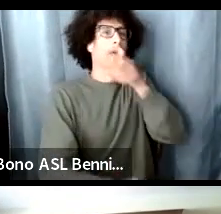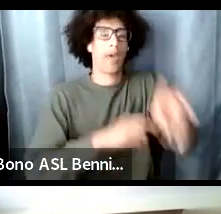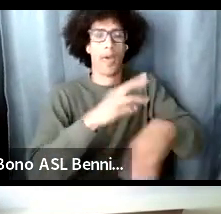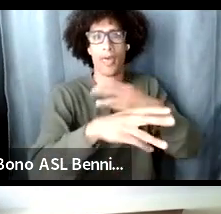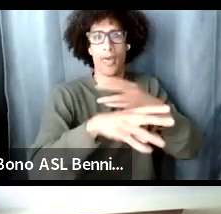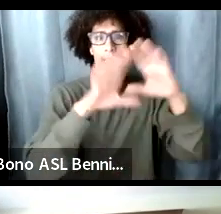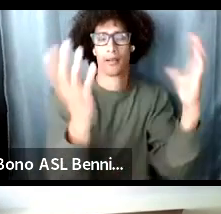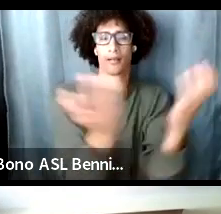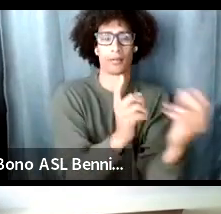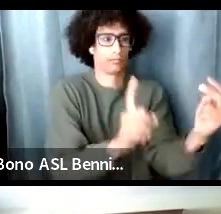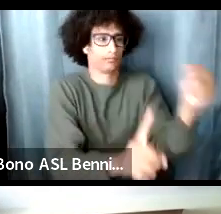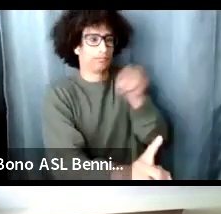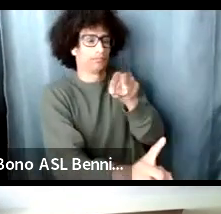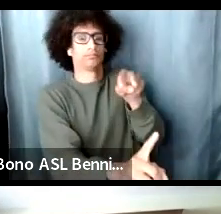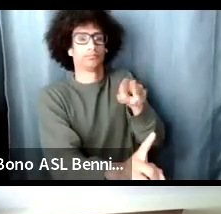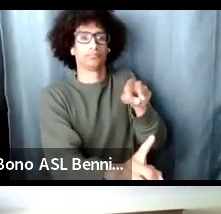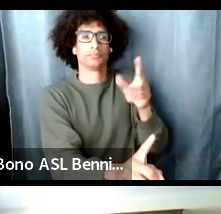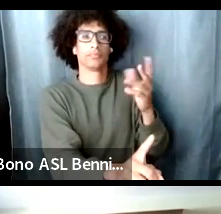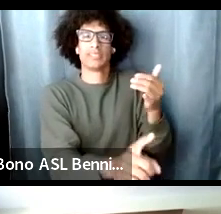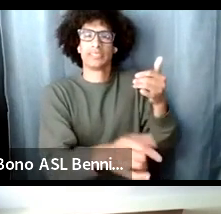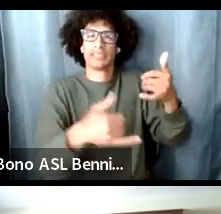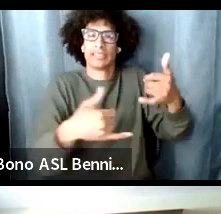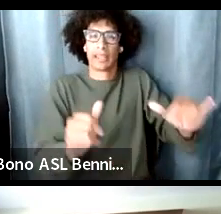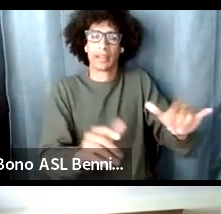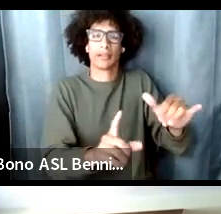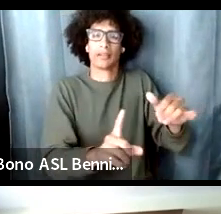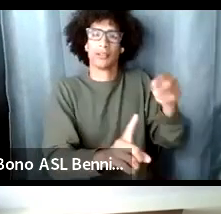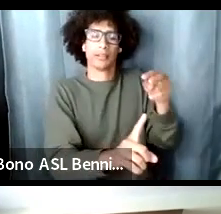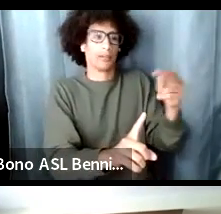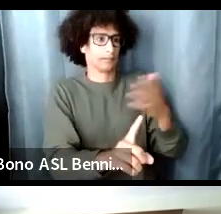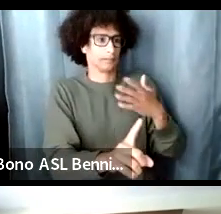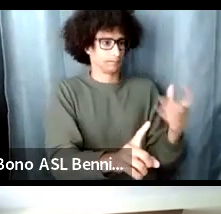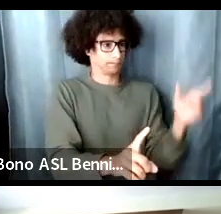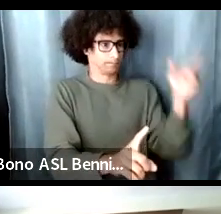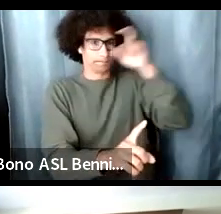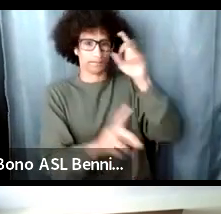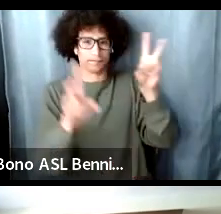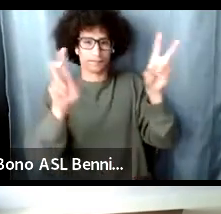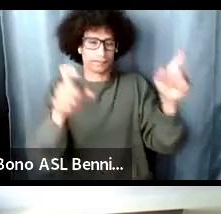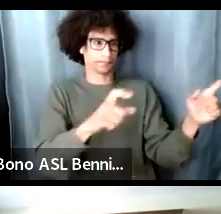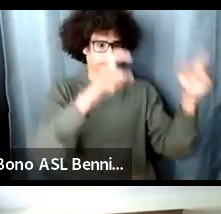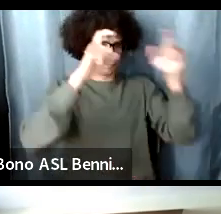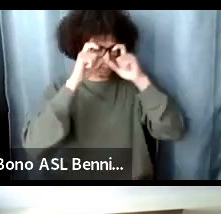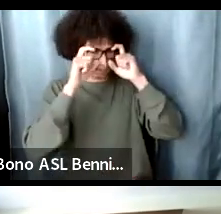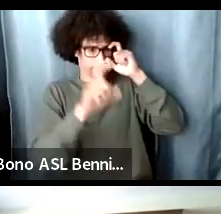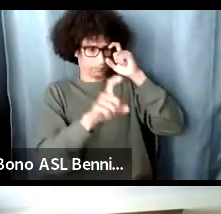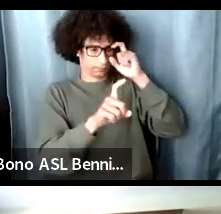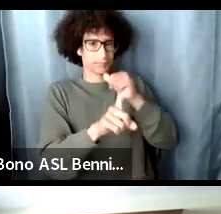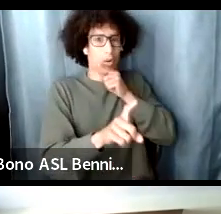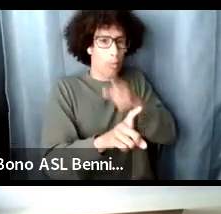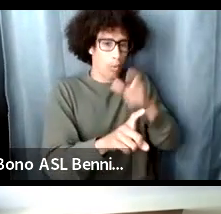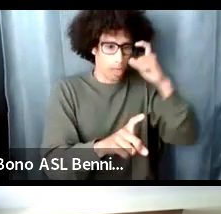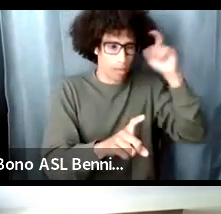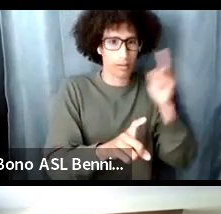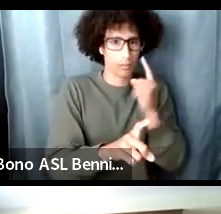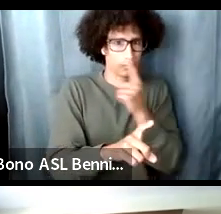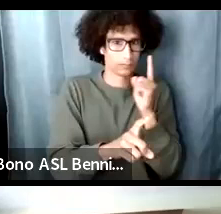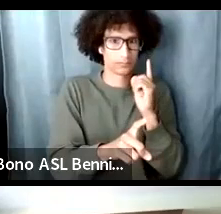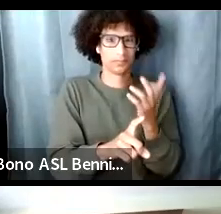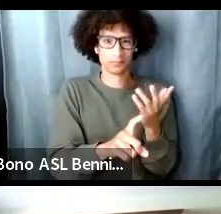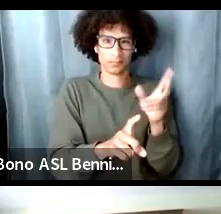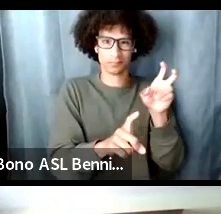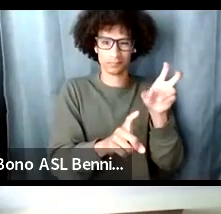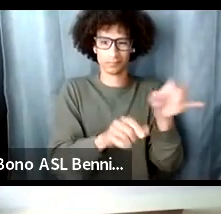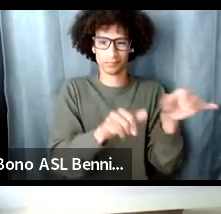good uh yeah and and i think um again just speaking to like the specificity of your narrative